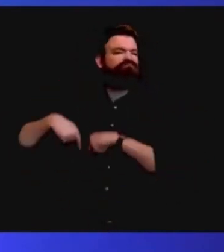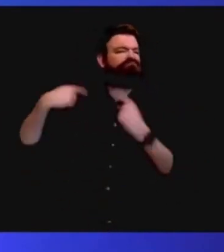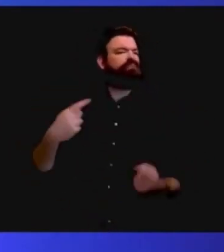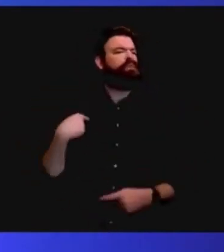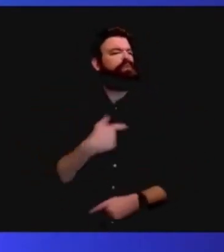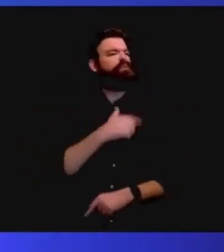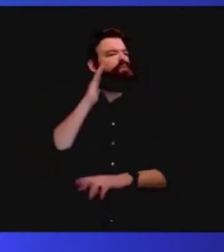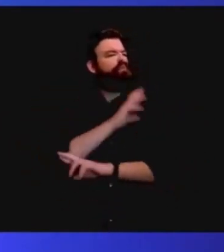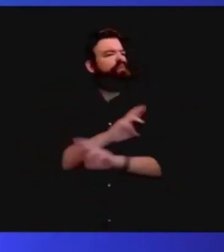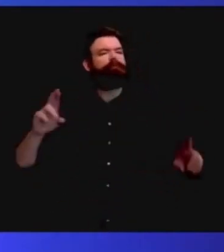and one family. reach daily life. may you.